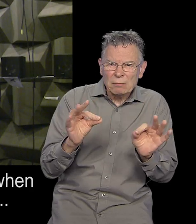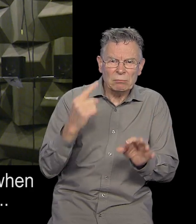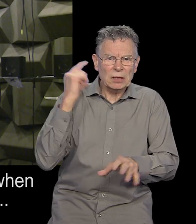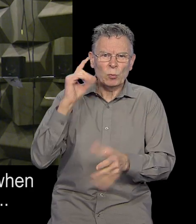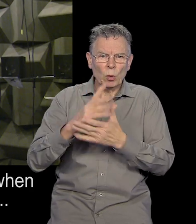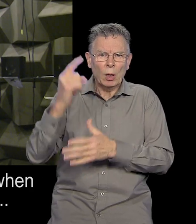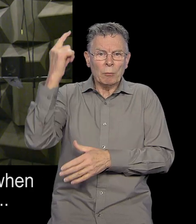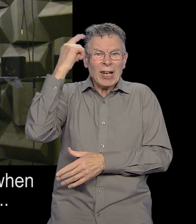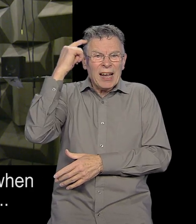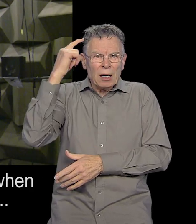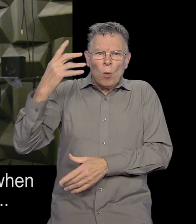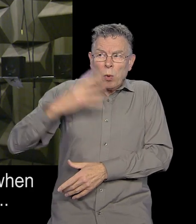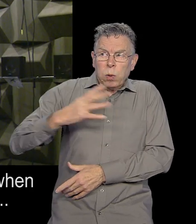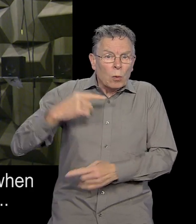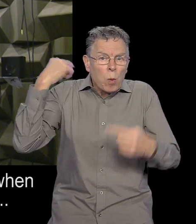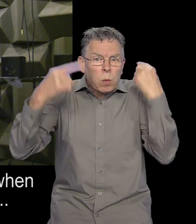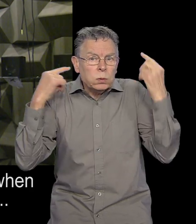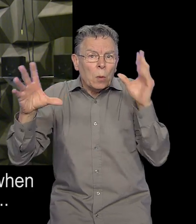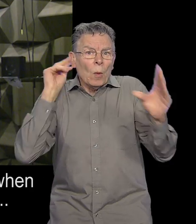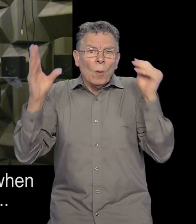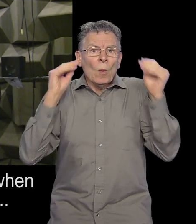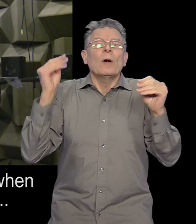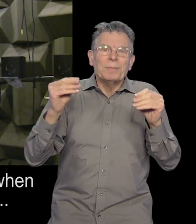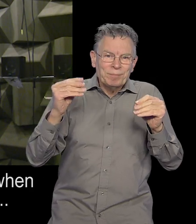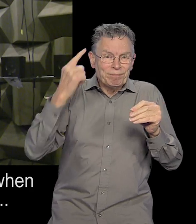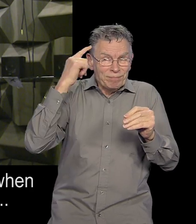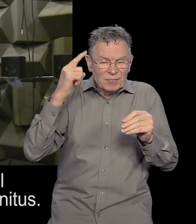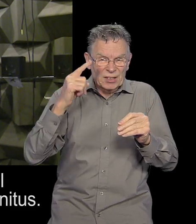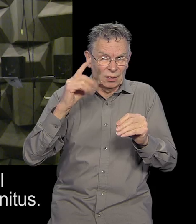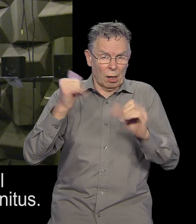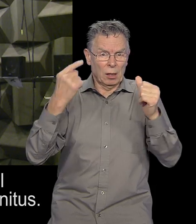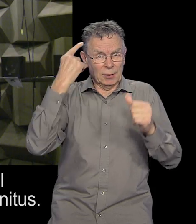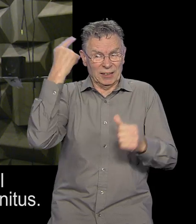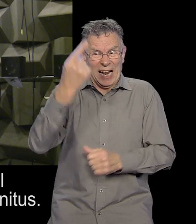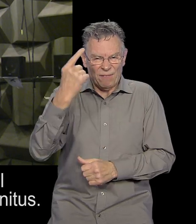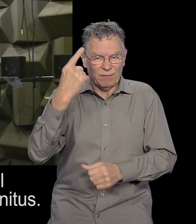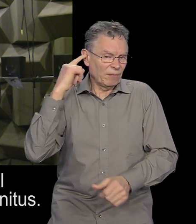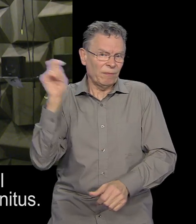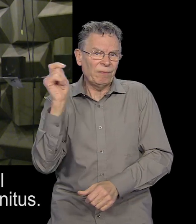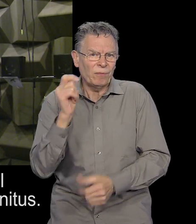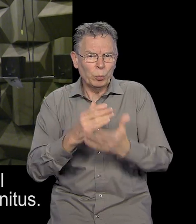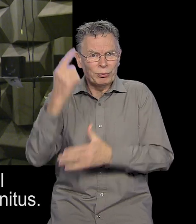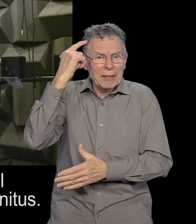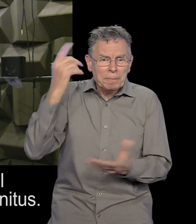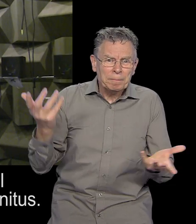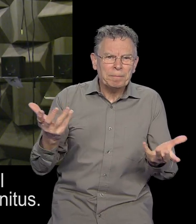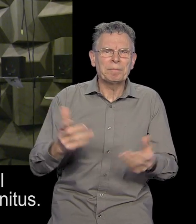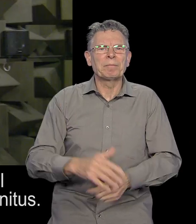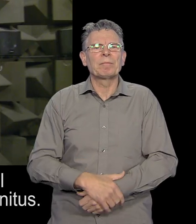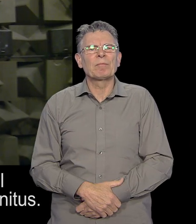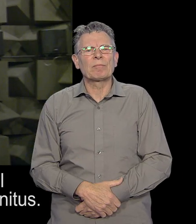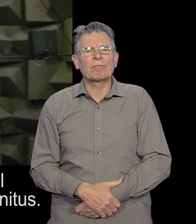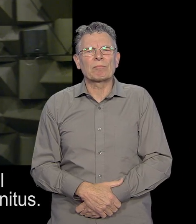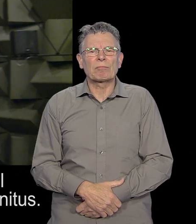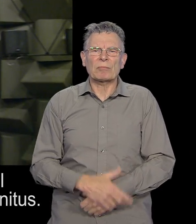something and when it's absolutely silent, it might just increase the gain on all channels